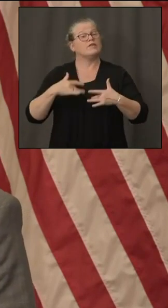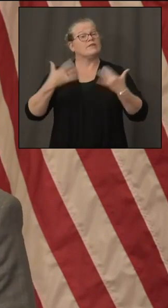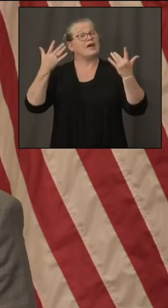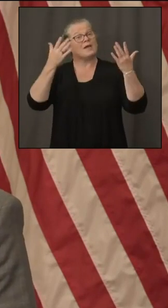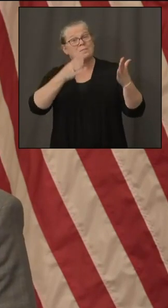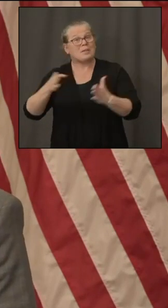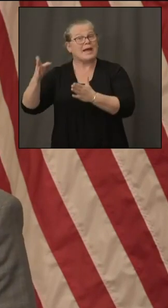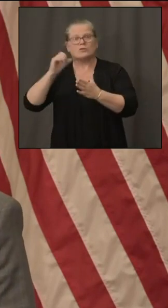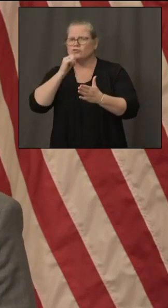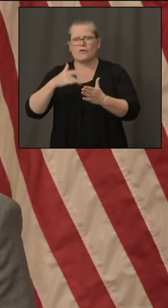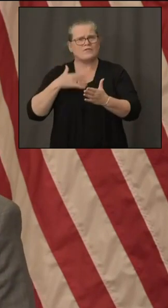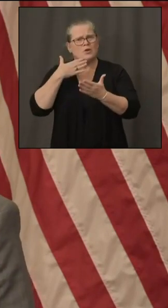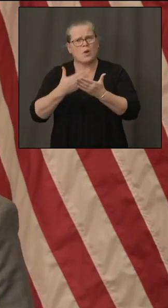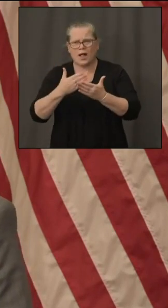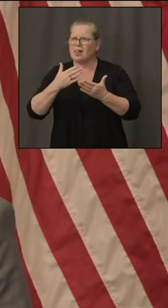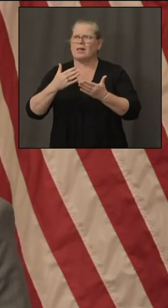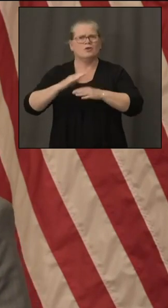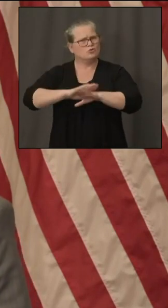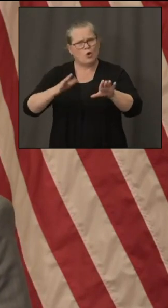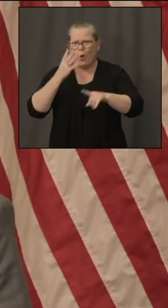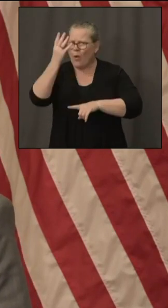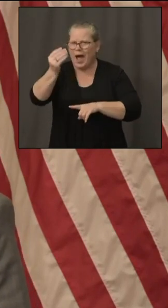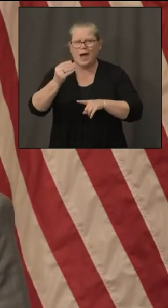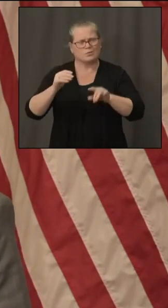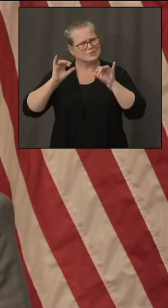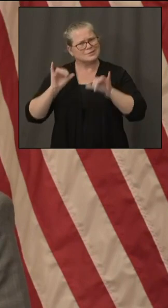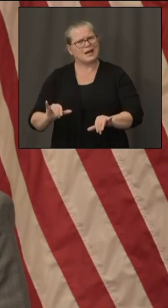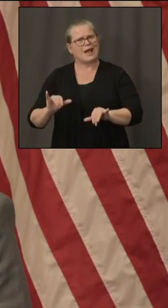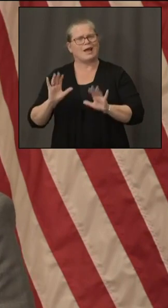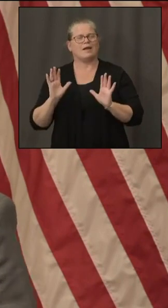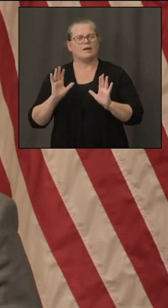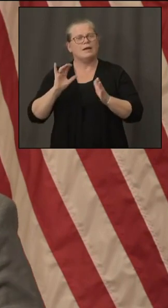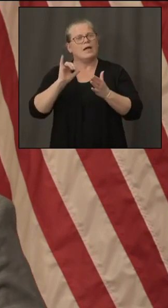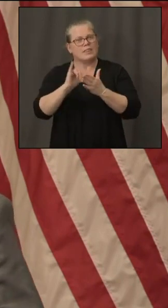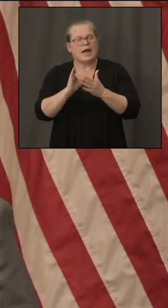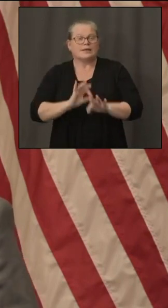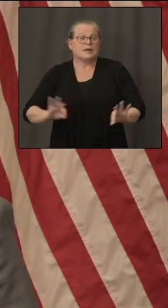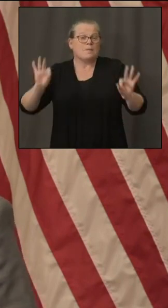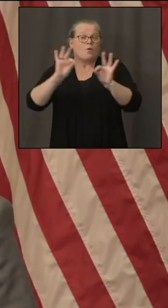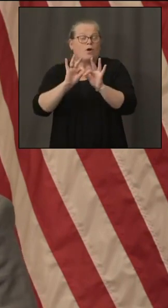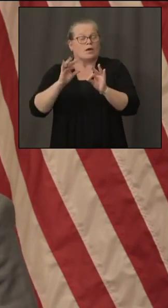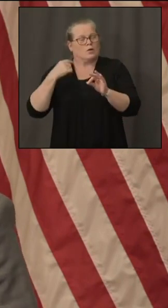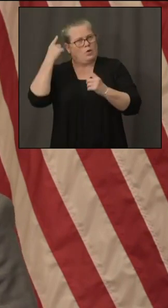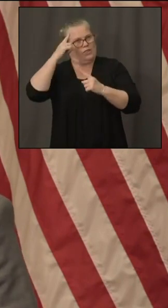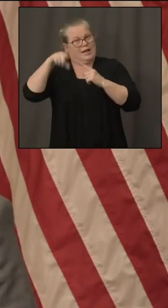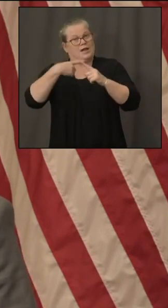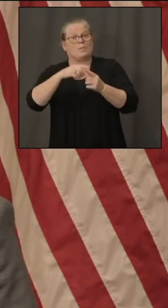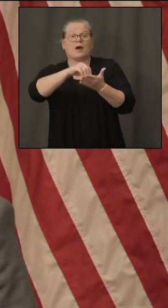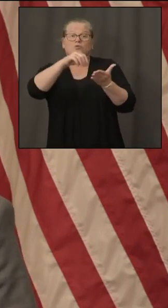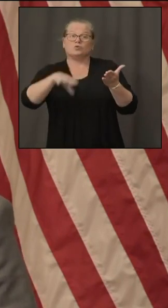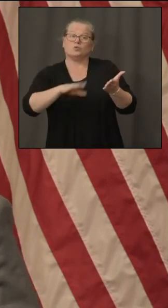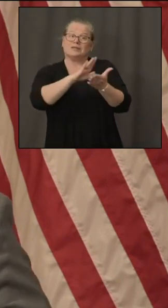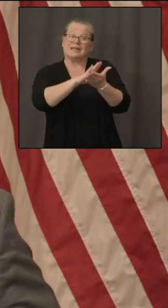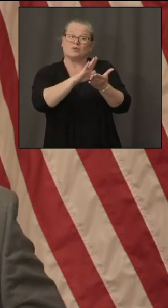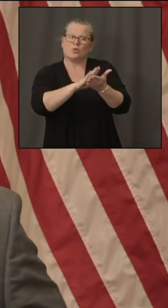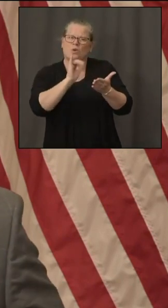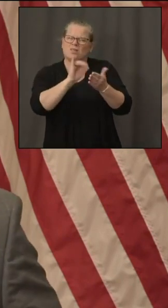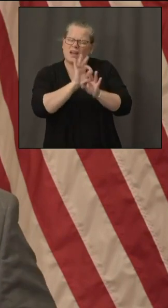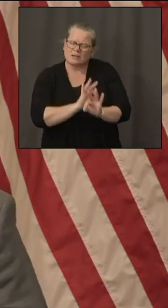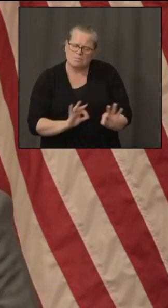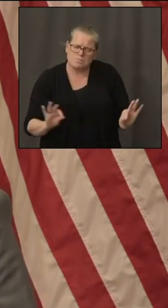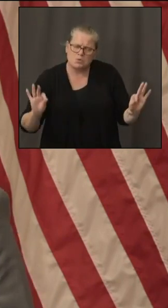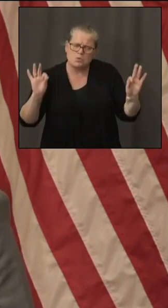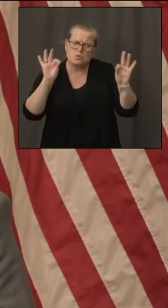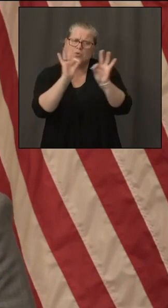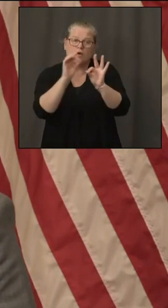these are all strategies that everyone should be taking in particular when we're thinking about bringing students into school it's going to be critically important not only for